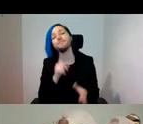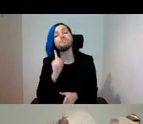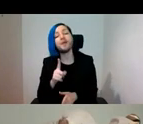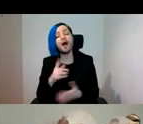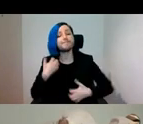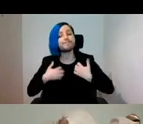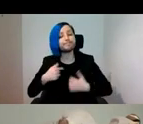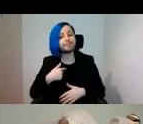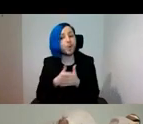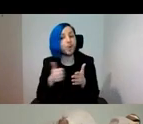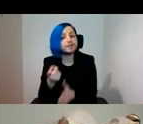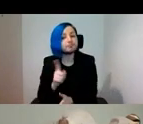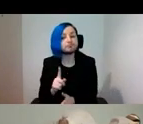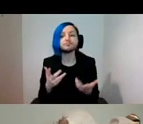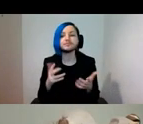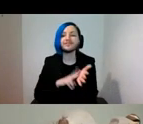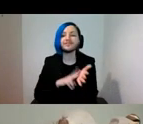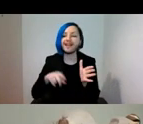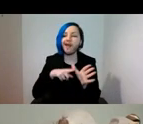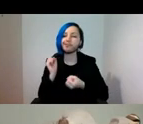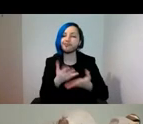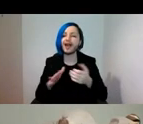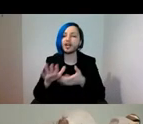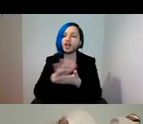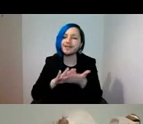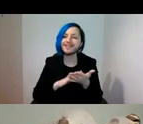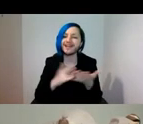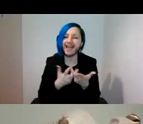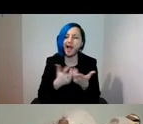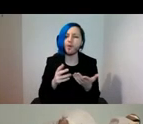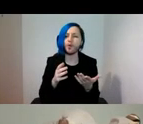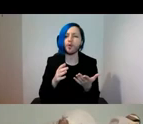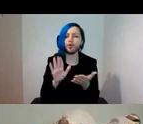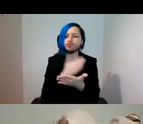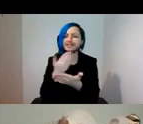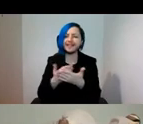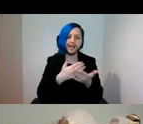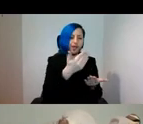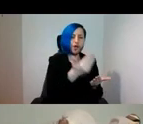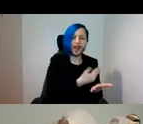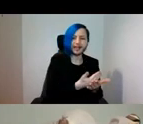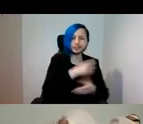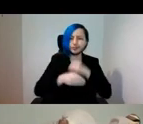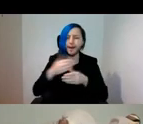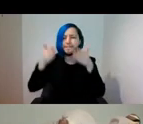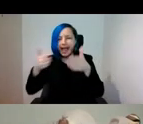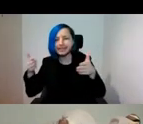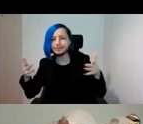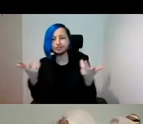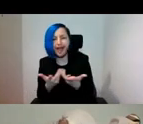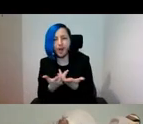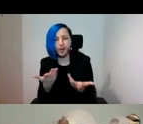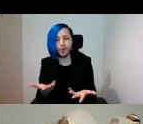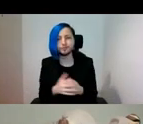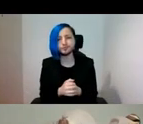is how the V&A contextualised and translated their collections into exhibitions. And in the discussions I had